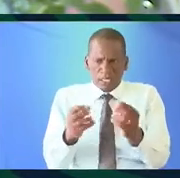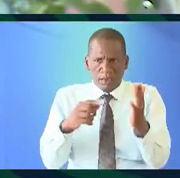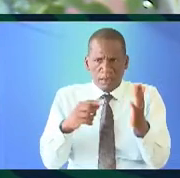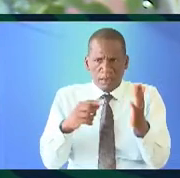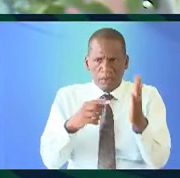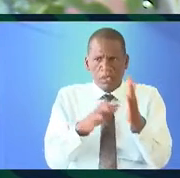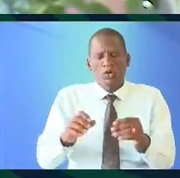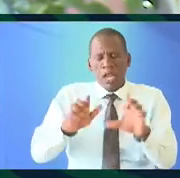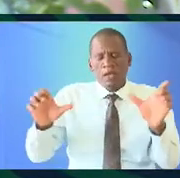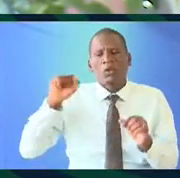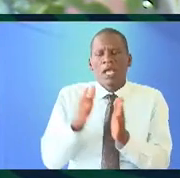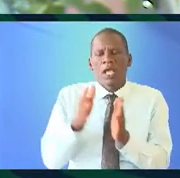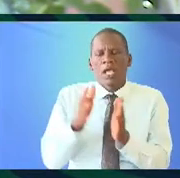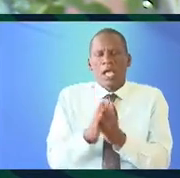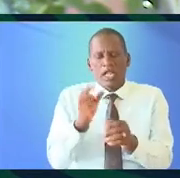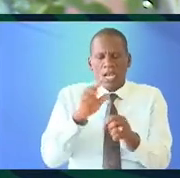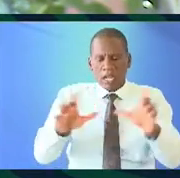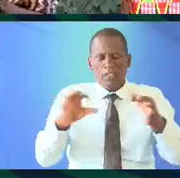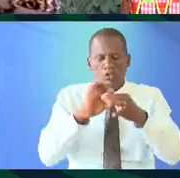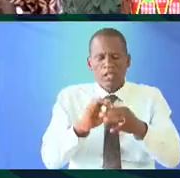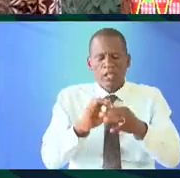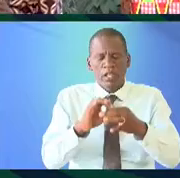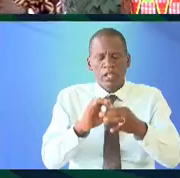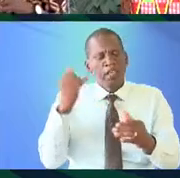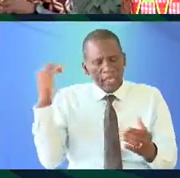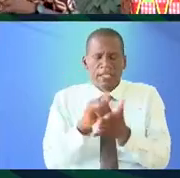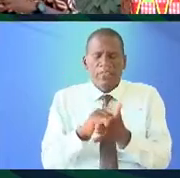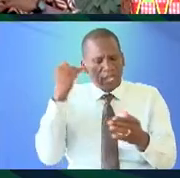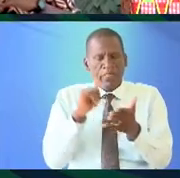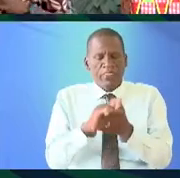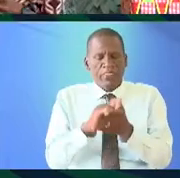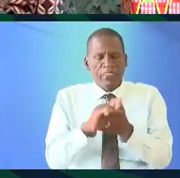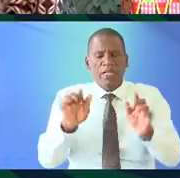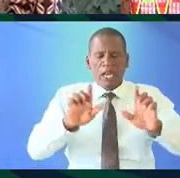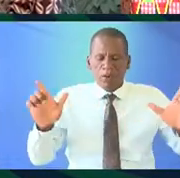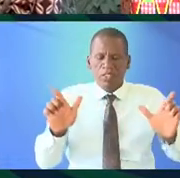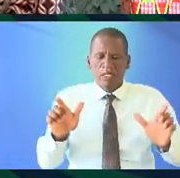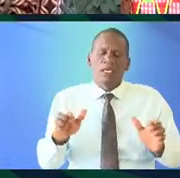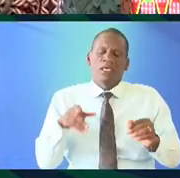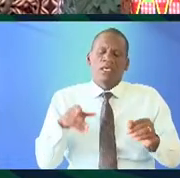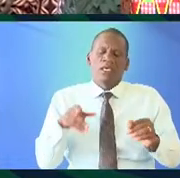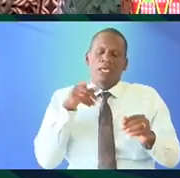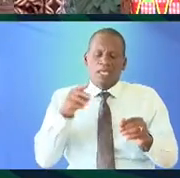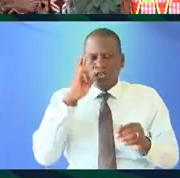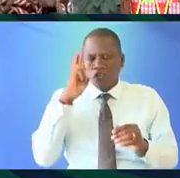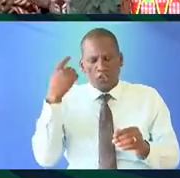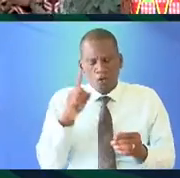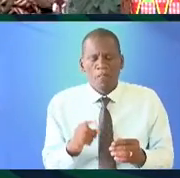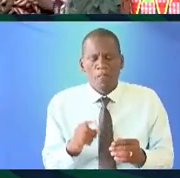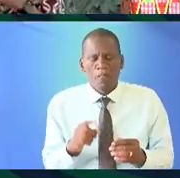about language and politics and language and unity the idea that language language is the sole cause of